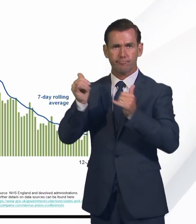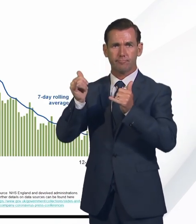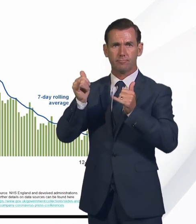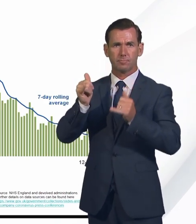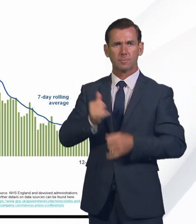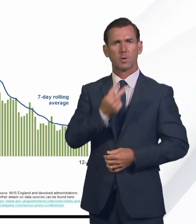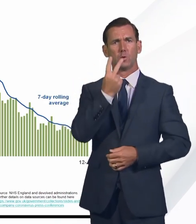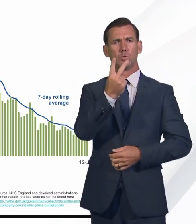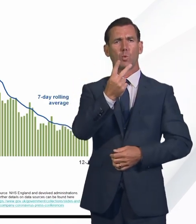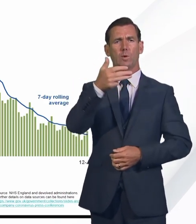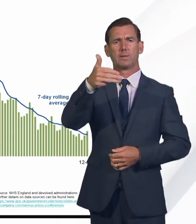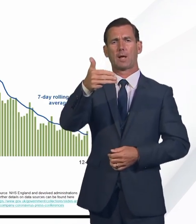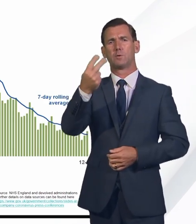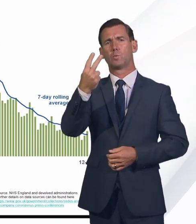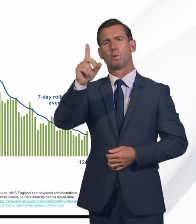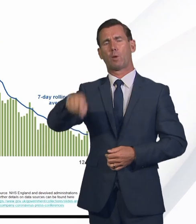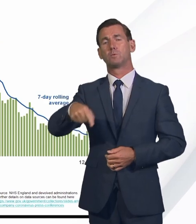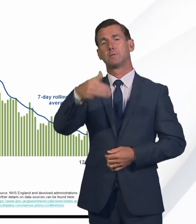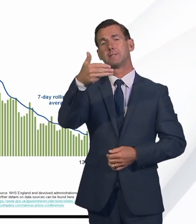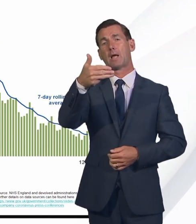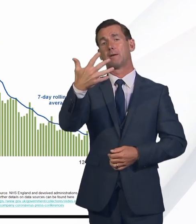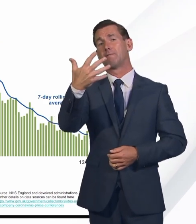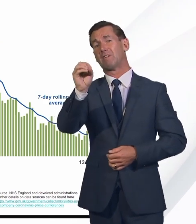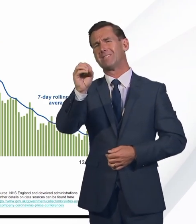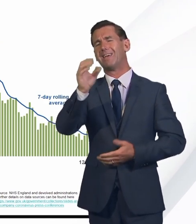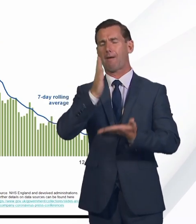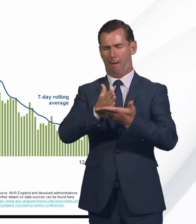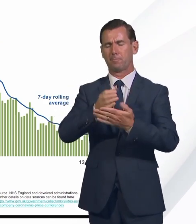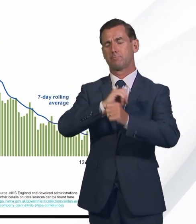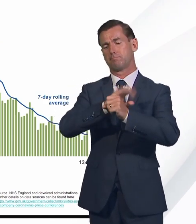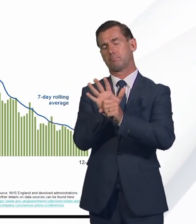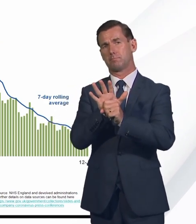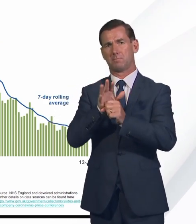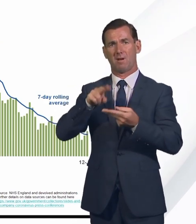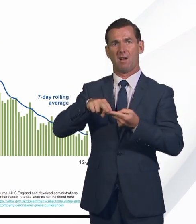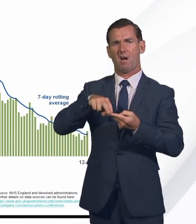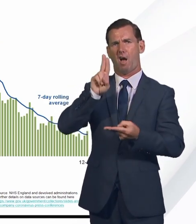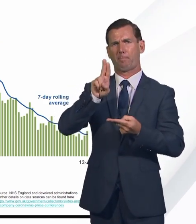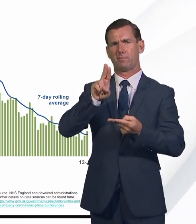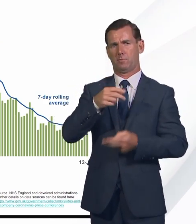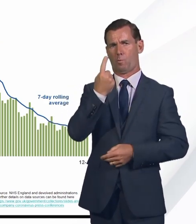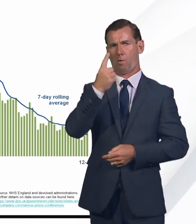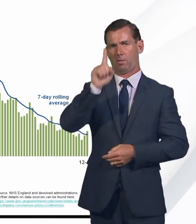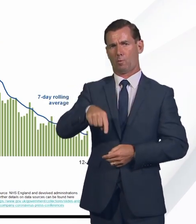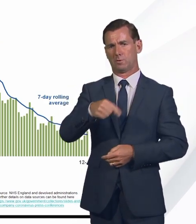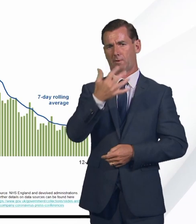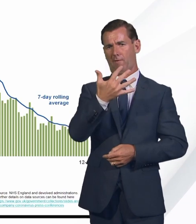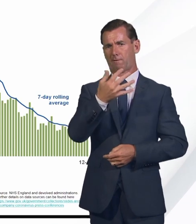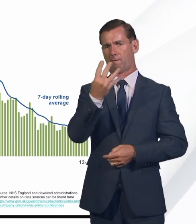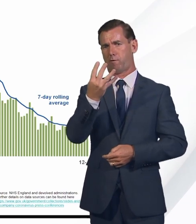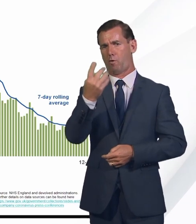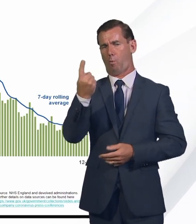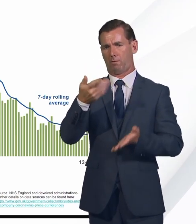292,950 people have tested positive, an increase of 1,541